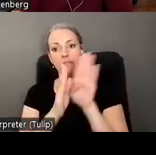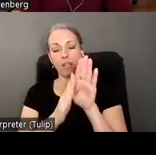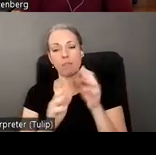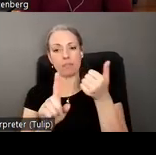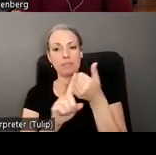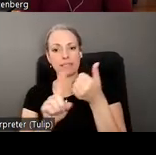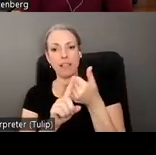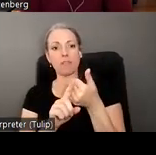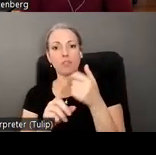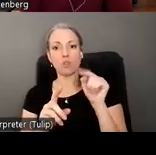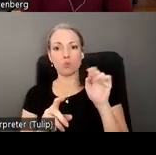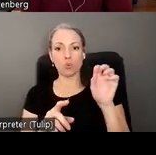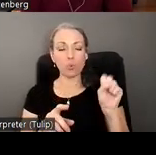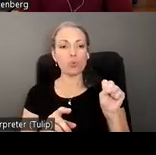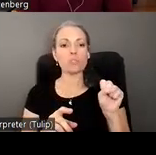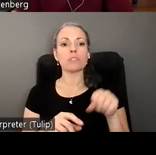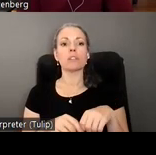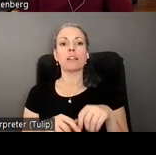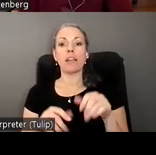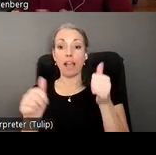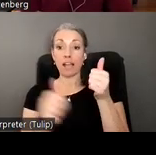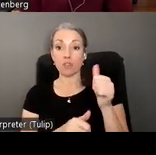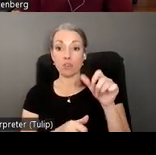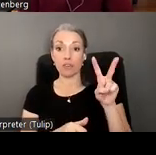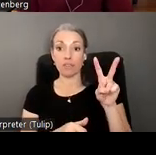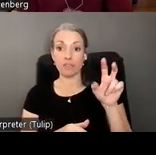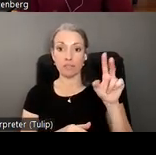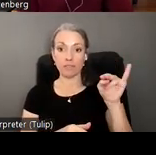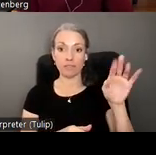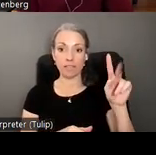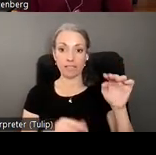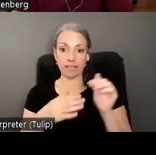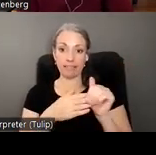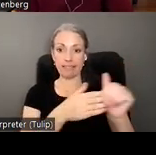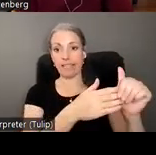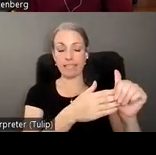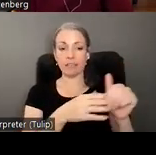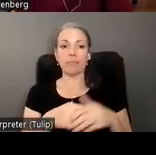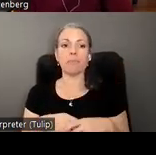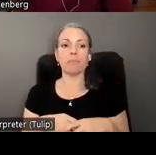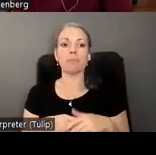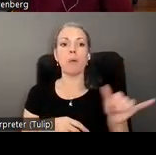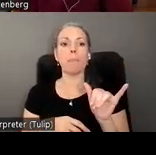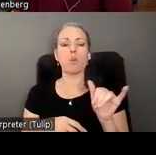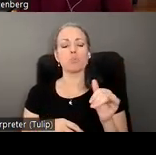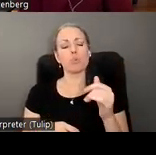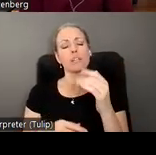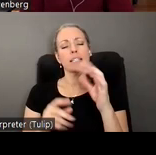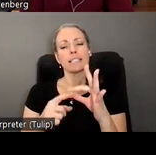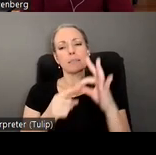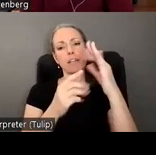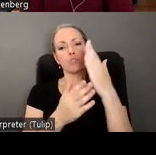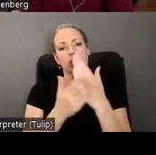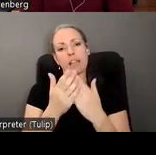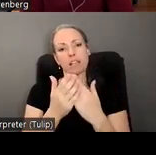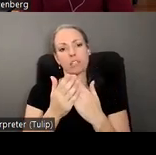under the vivian's leadership but we did feel the need to include a special section that focuses on underserved